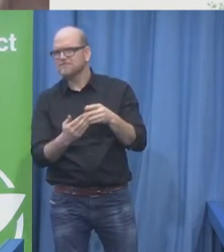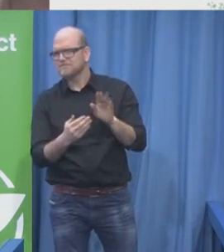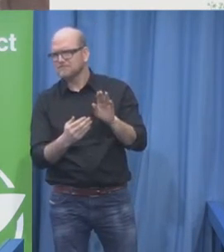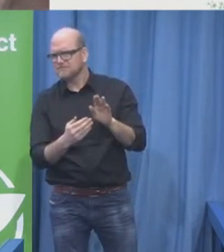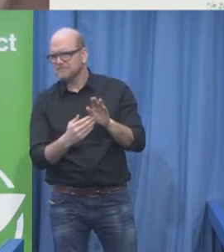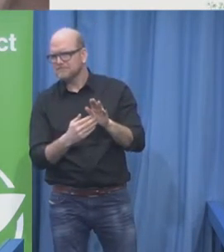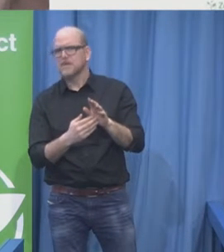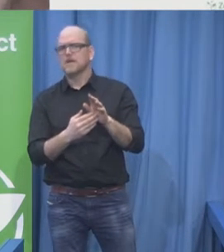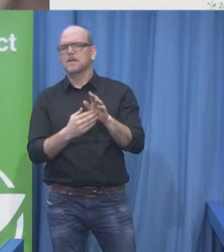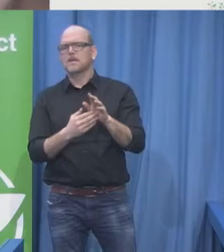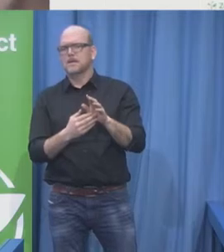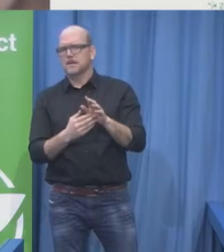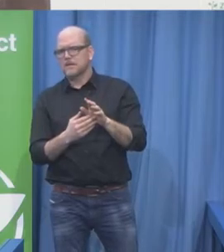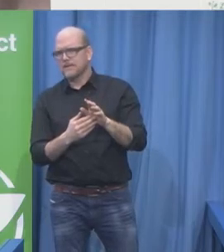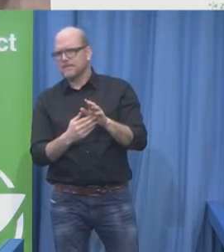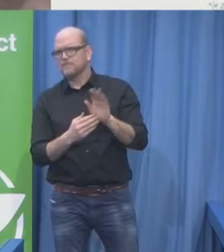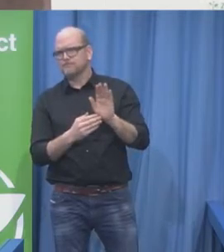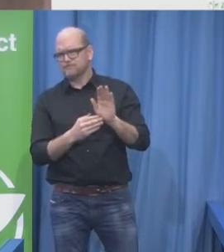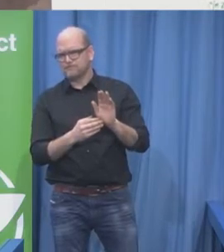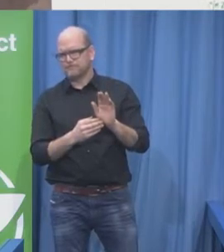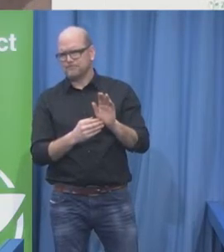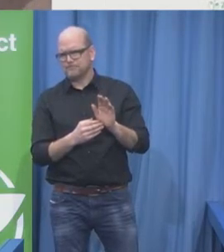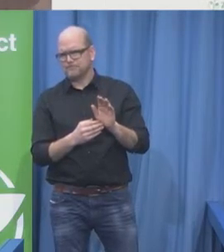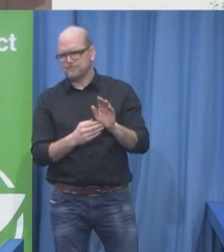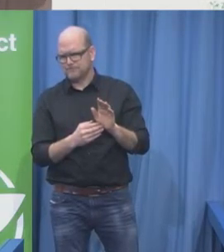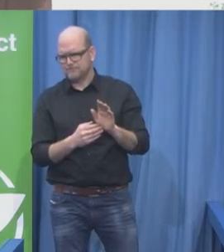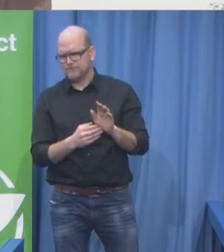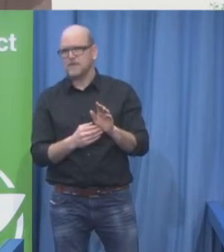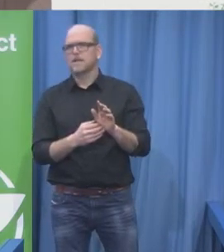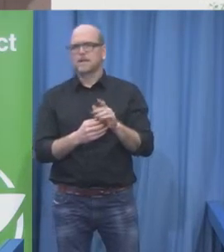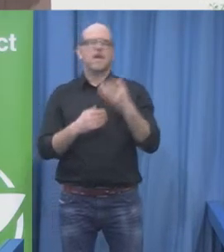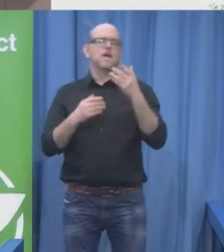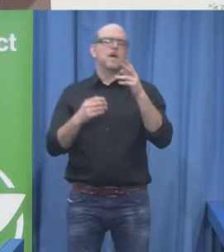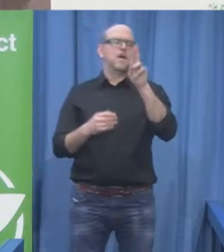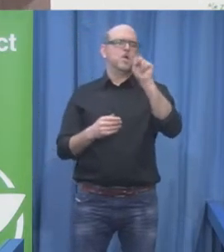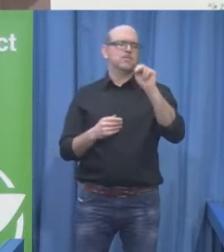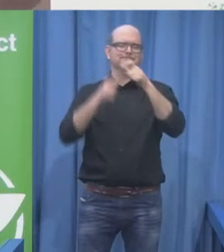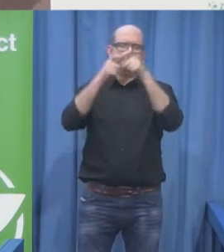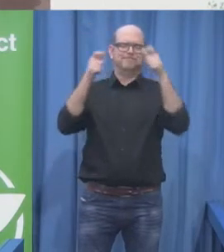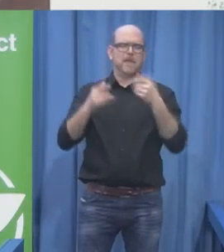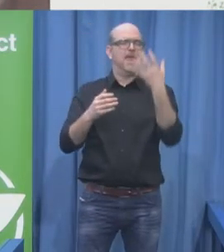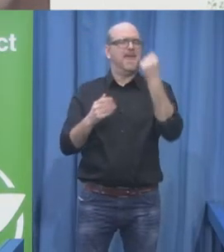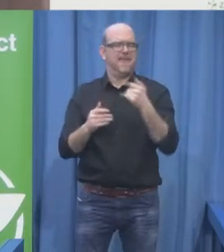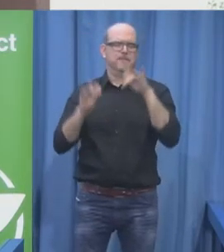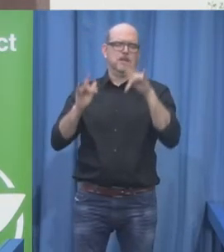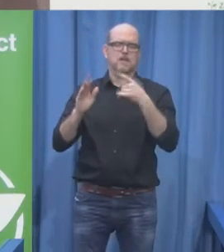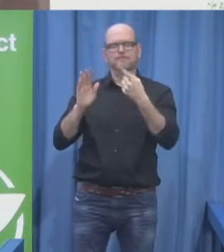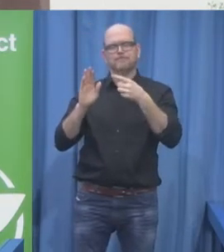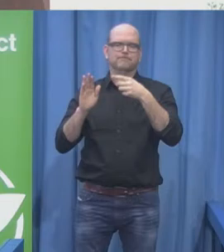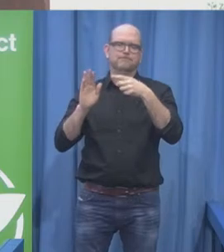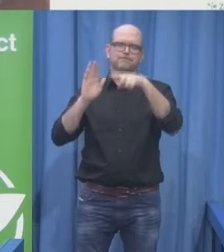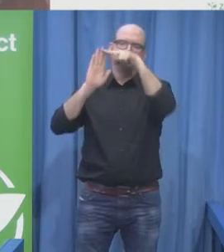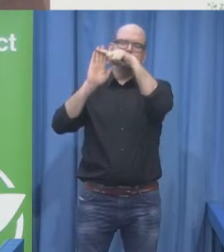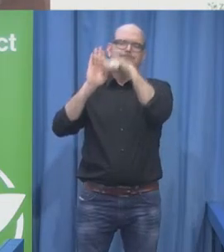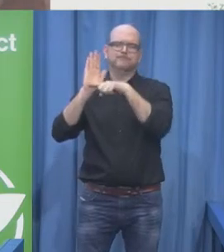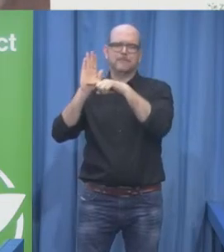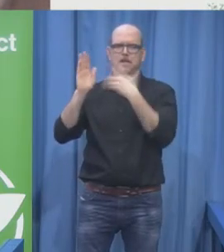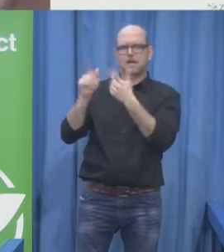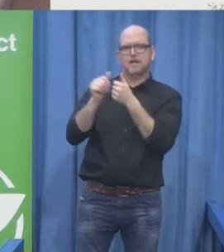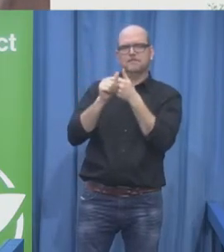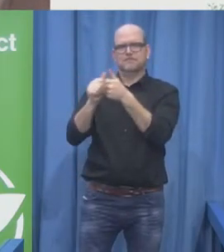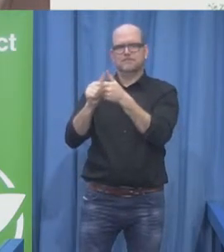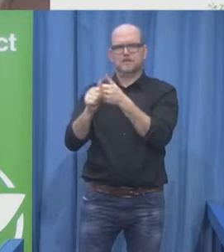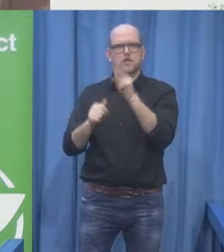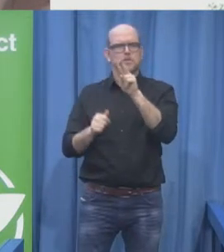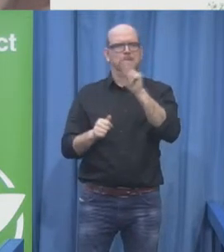many members of the United Nations have given themselves. By the year 2030, that's why 2030 Agenda, 17 goals